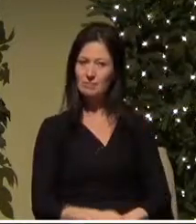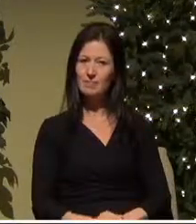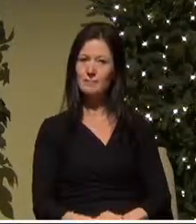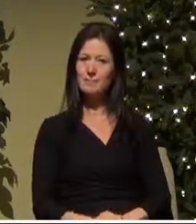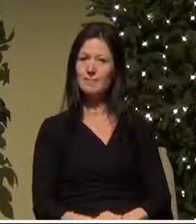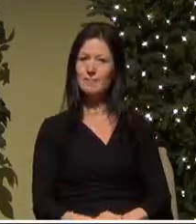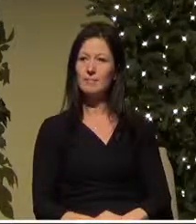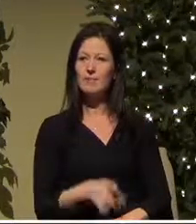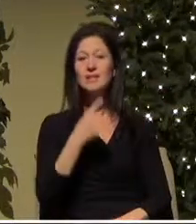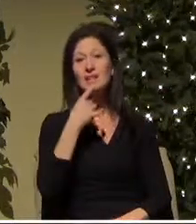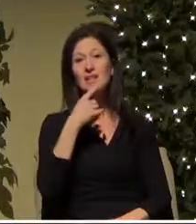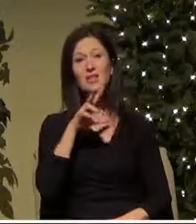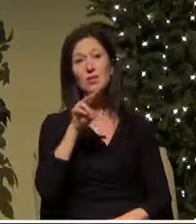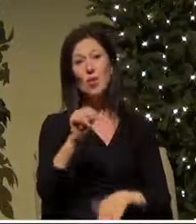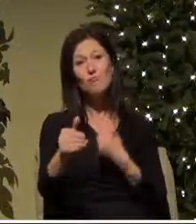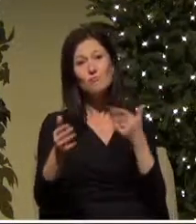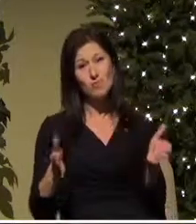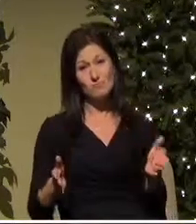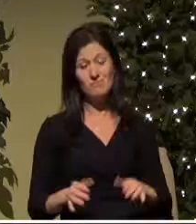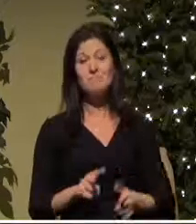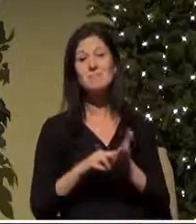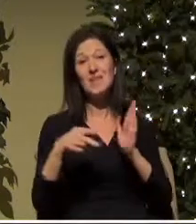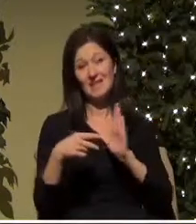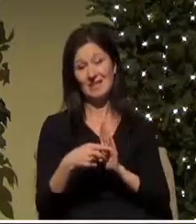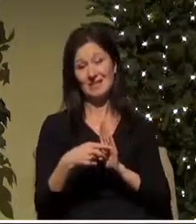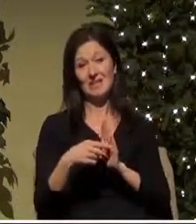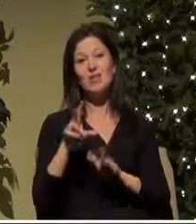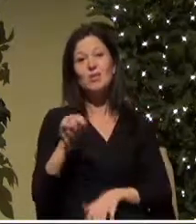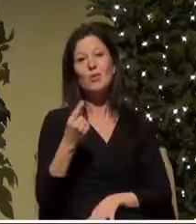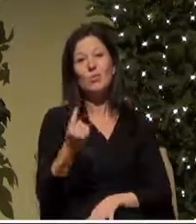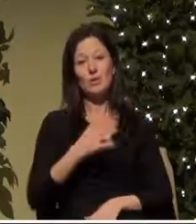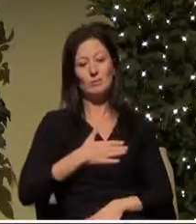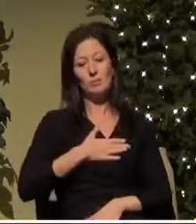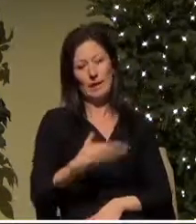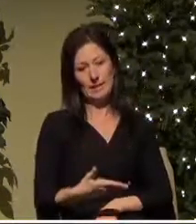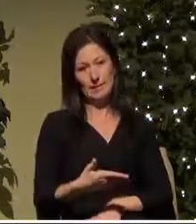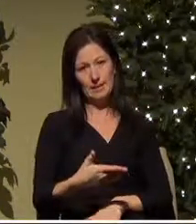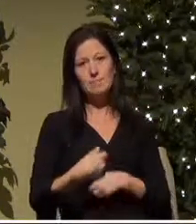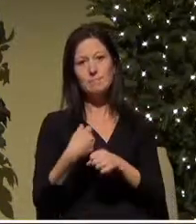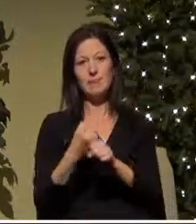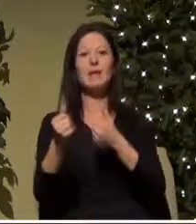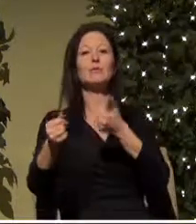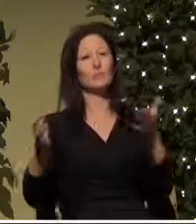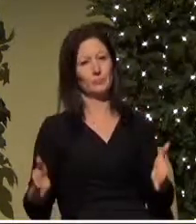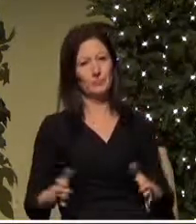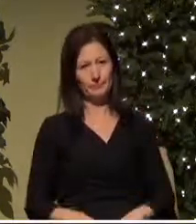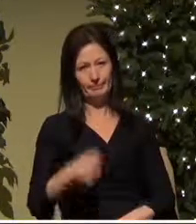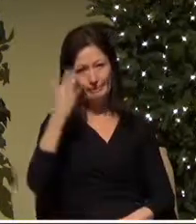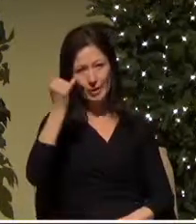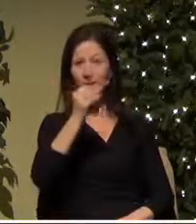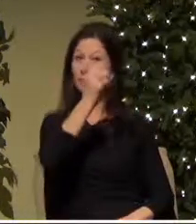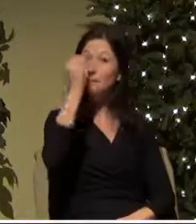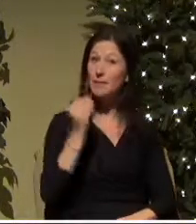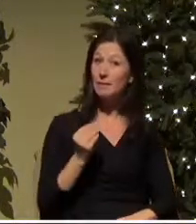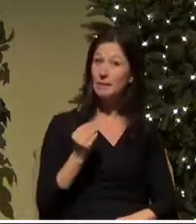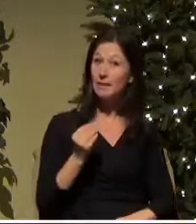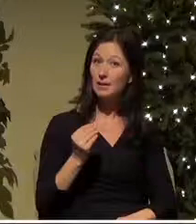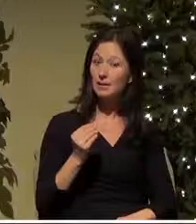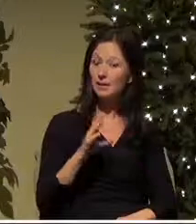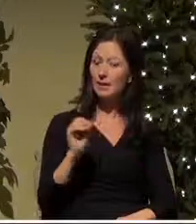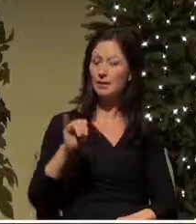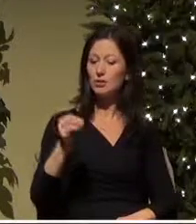no room simply meant nobody was willing to make it because Mary and Joseph were unwelcome